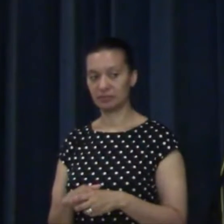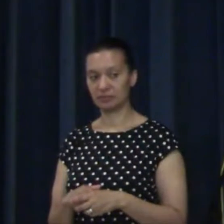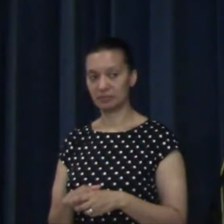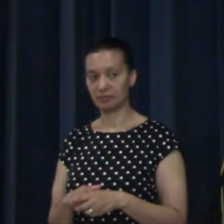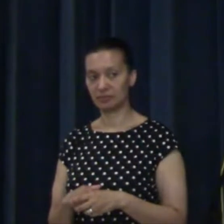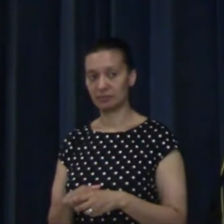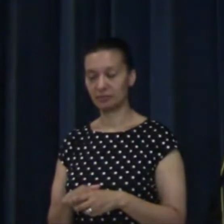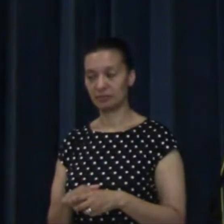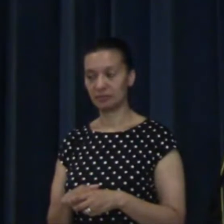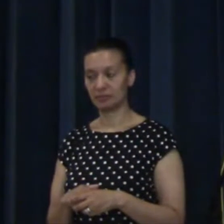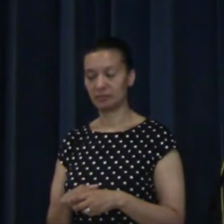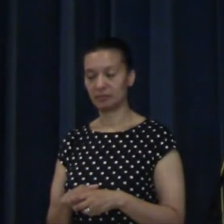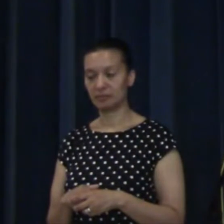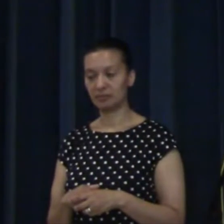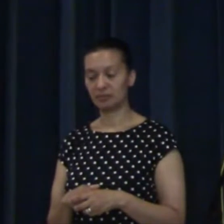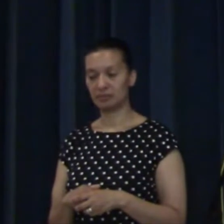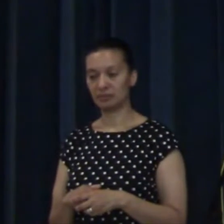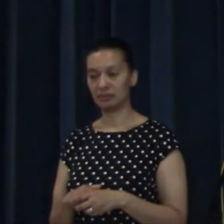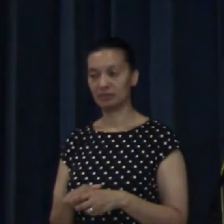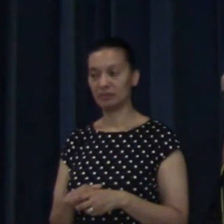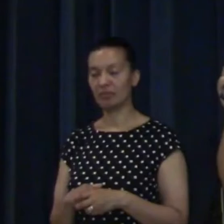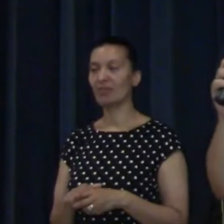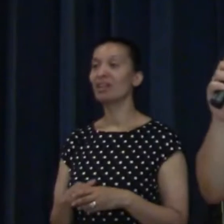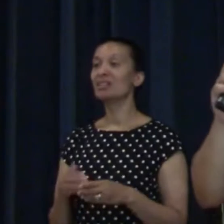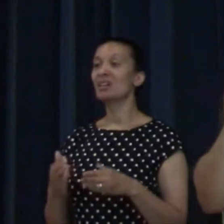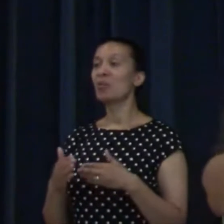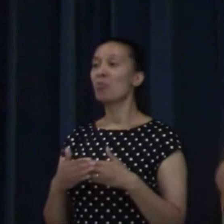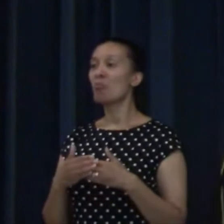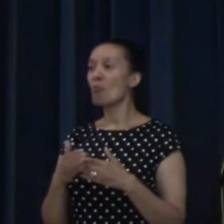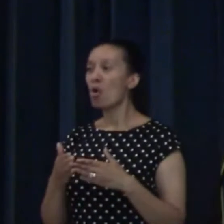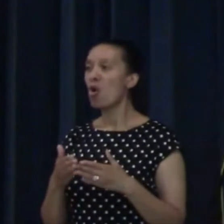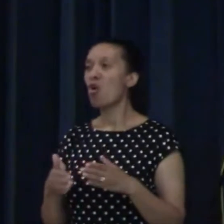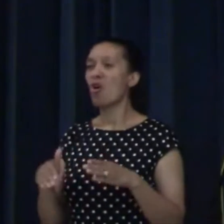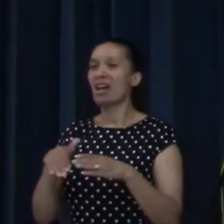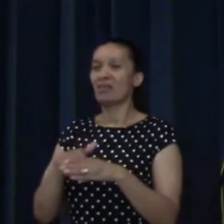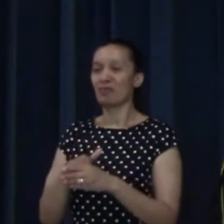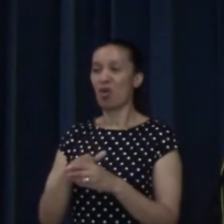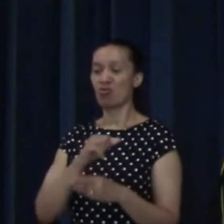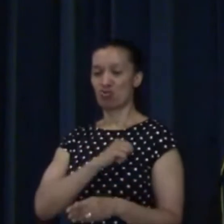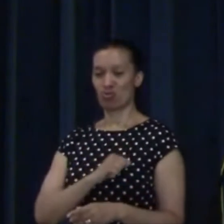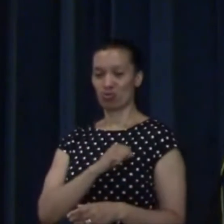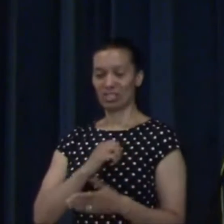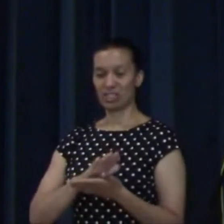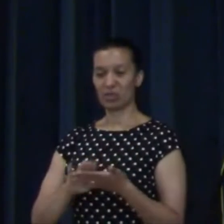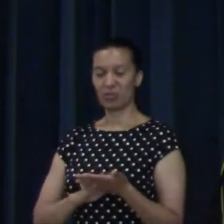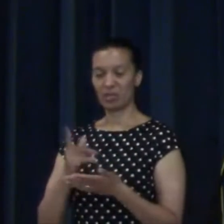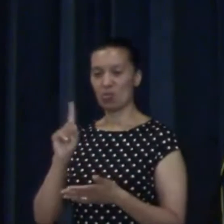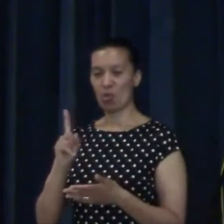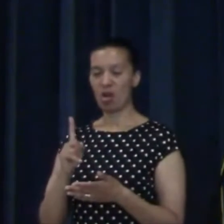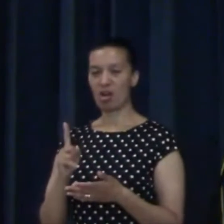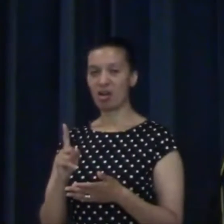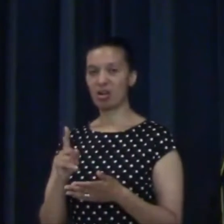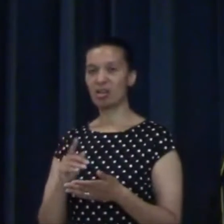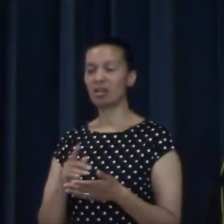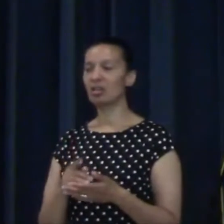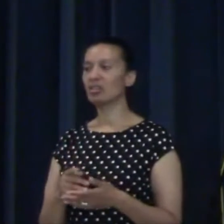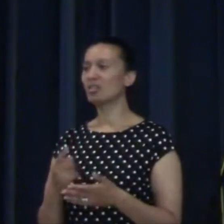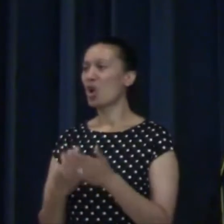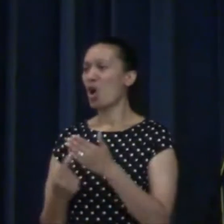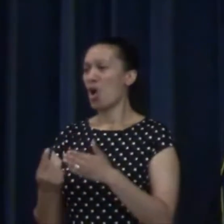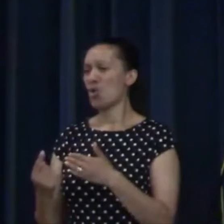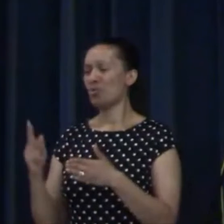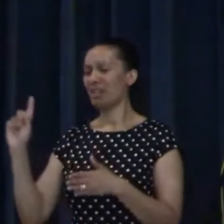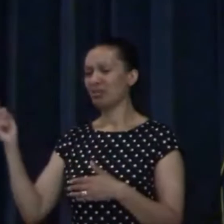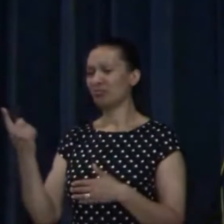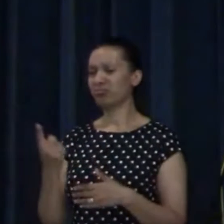You see, there is more to being a Christian than just coming to church on a Sunday morning. There is even more